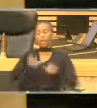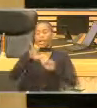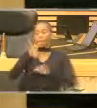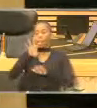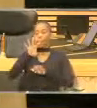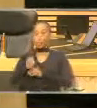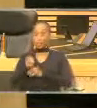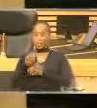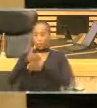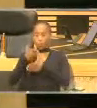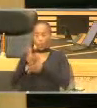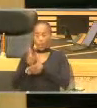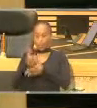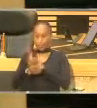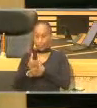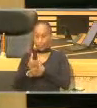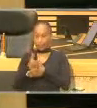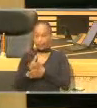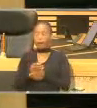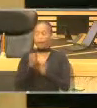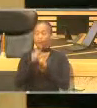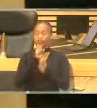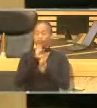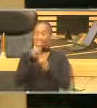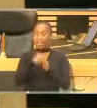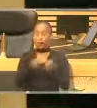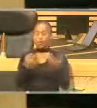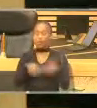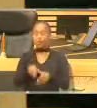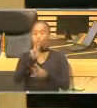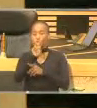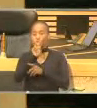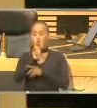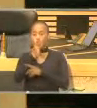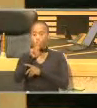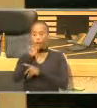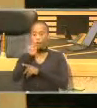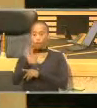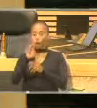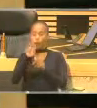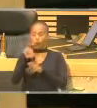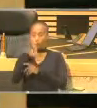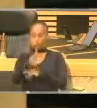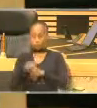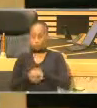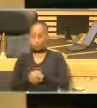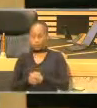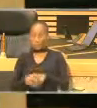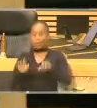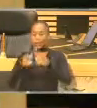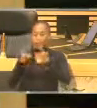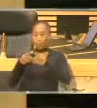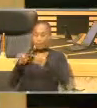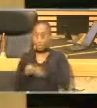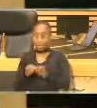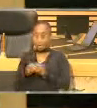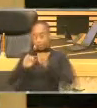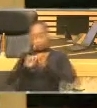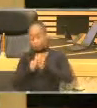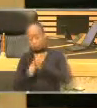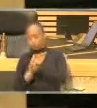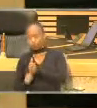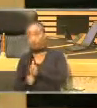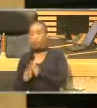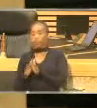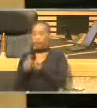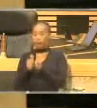The value of amount dispersed is 2.4 billion. The department, with a number of partners, is supporting a pilot